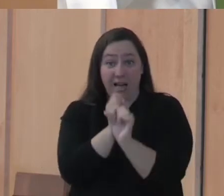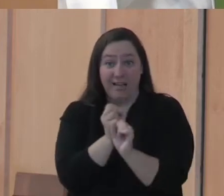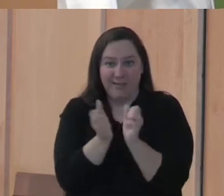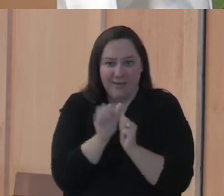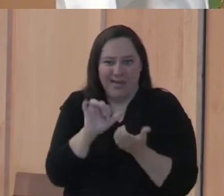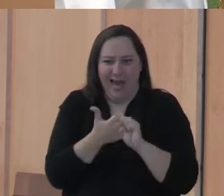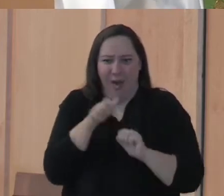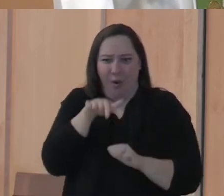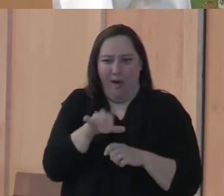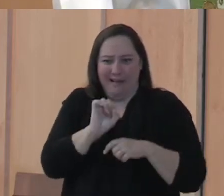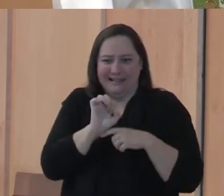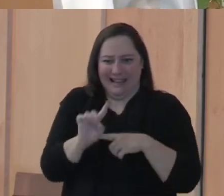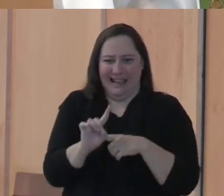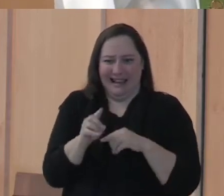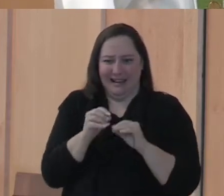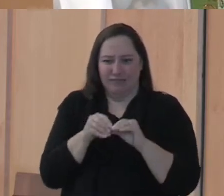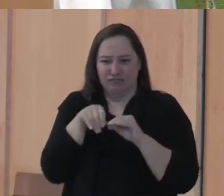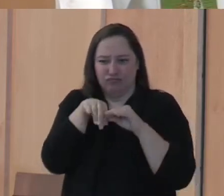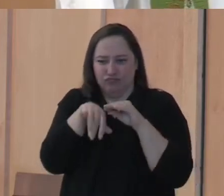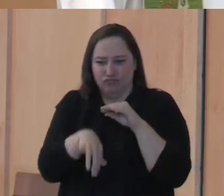how a seed can grow.